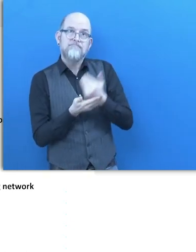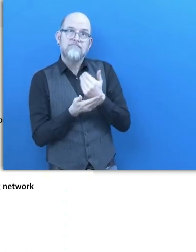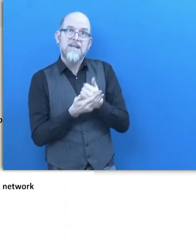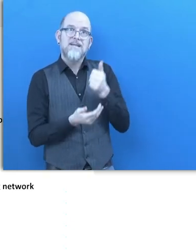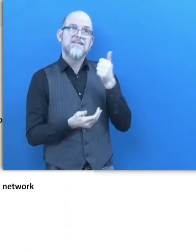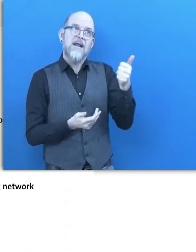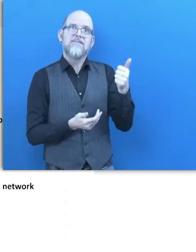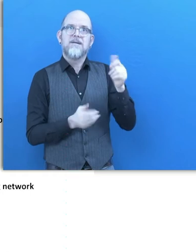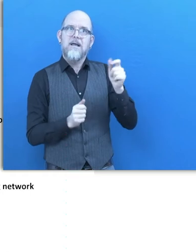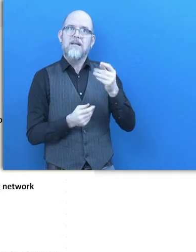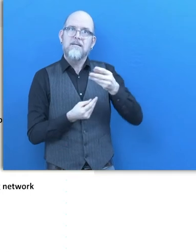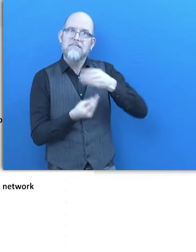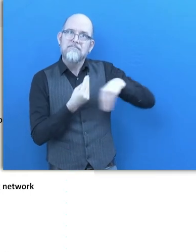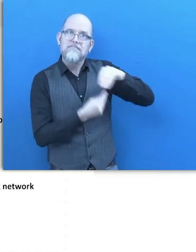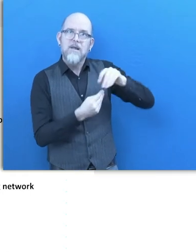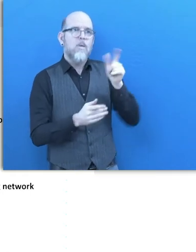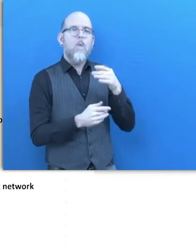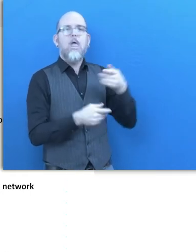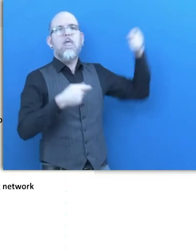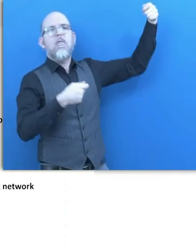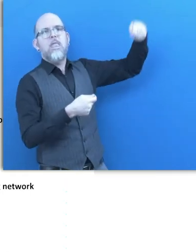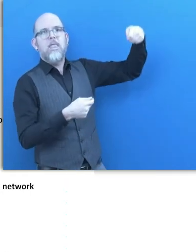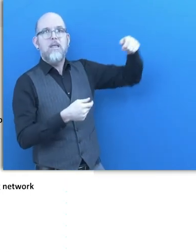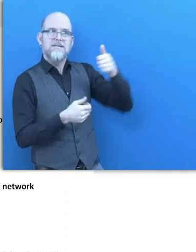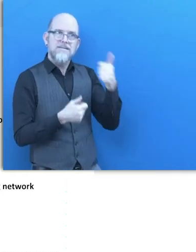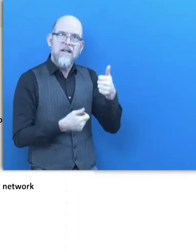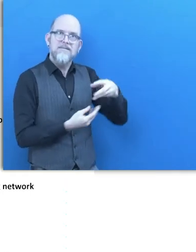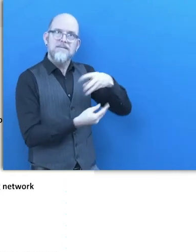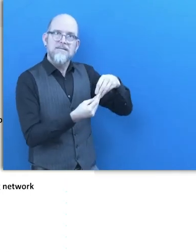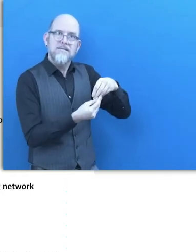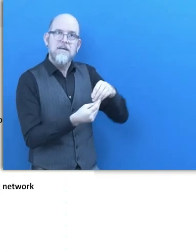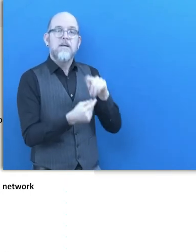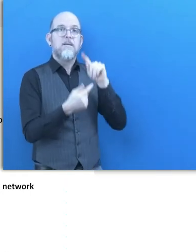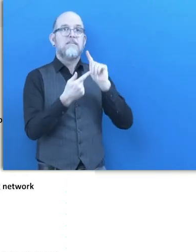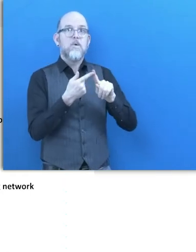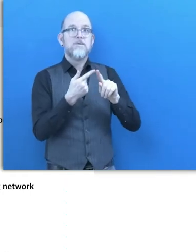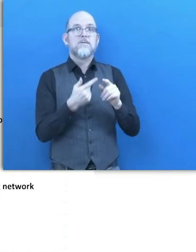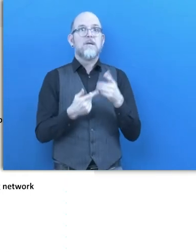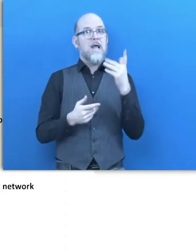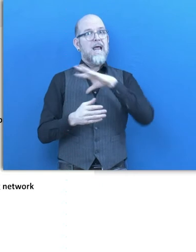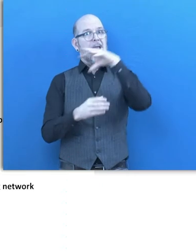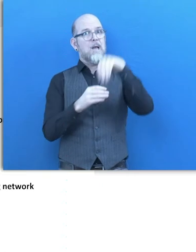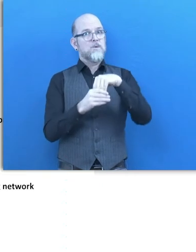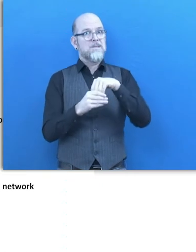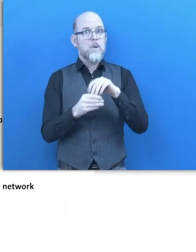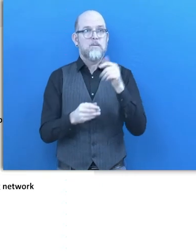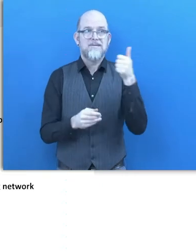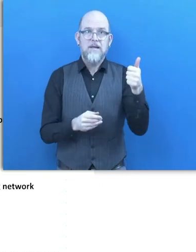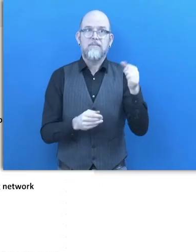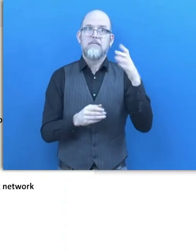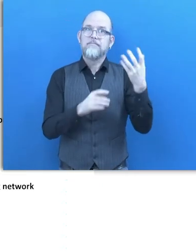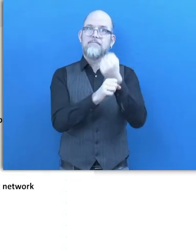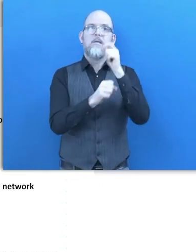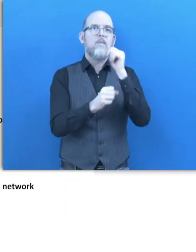growing their income, being self-dependent, being part really